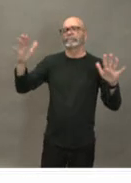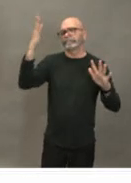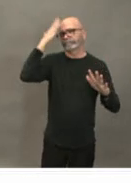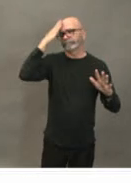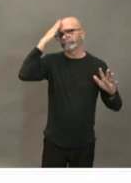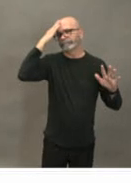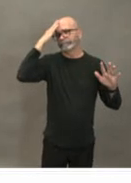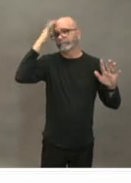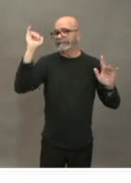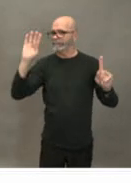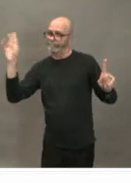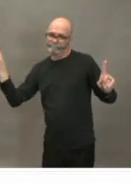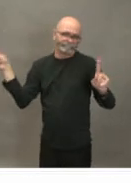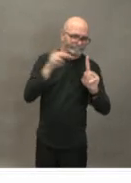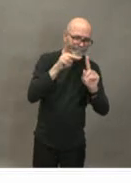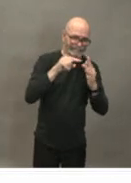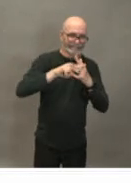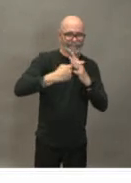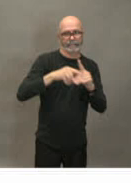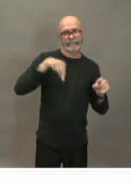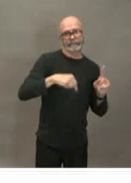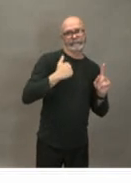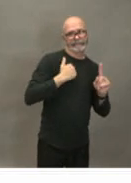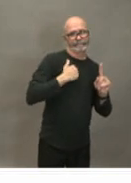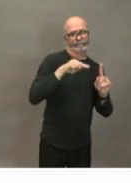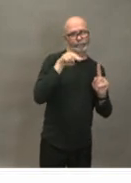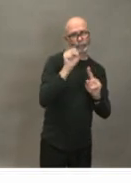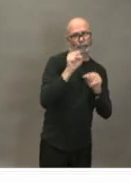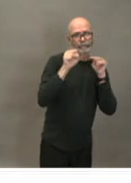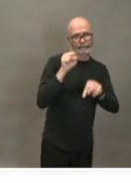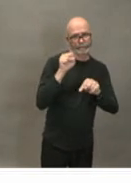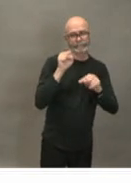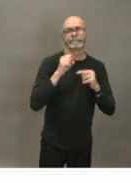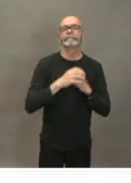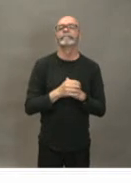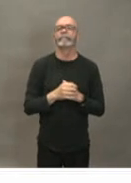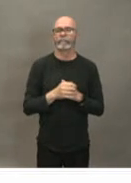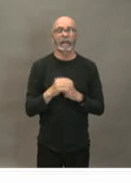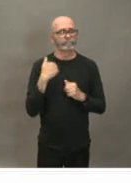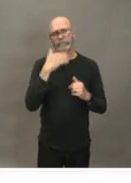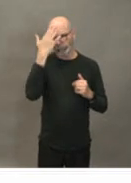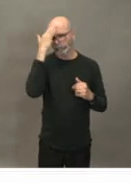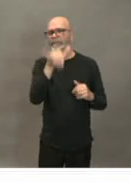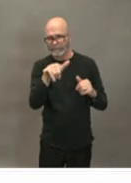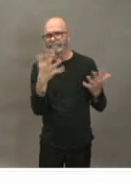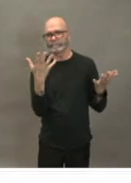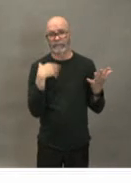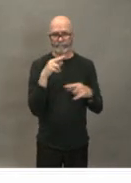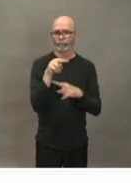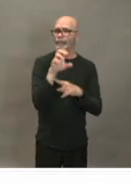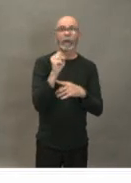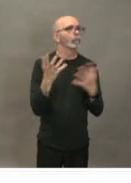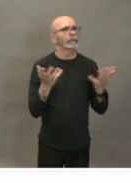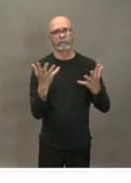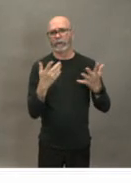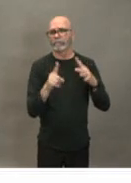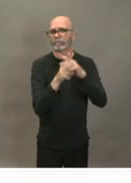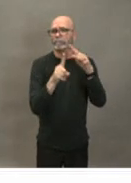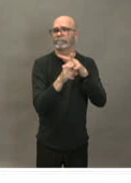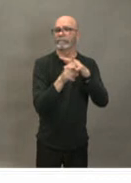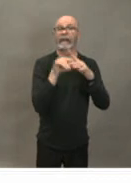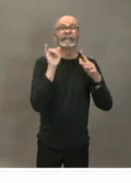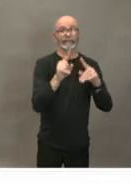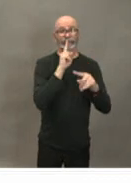Nova Scotia. A little bit about the virus we know what this virus is it's a coronavirus but the fact that it's a novel virus means